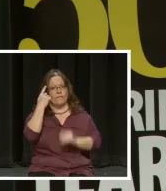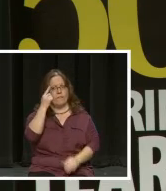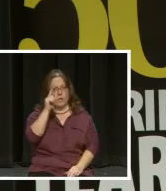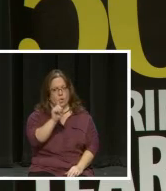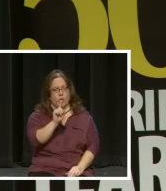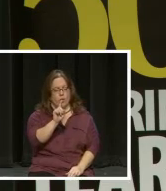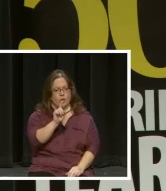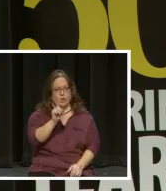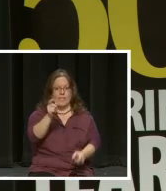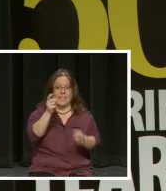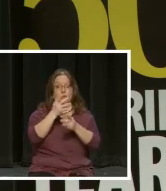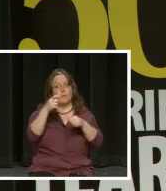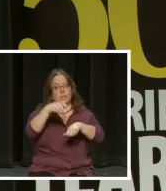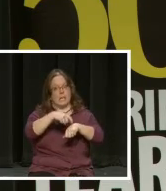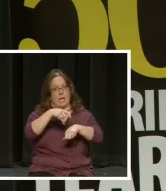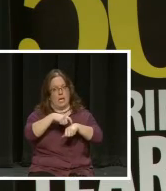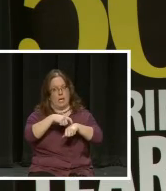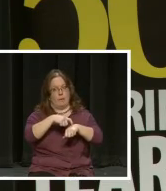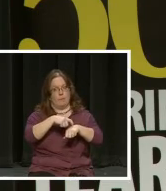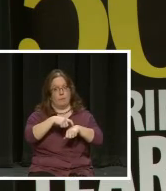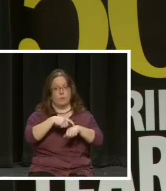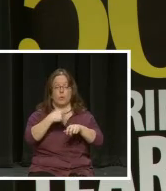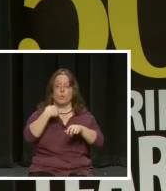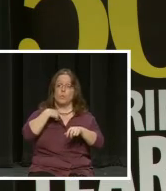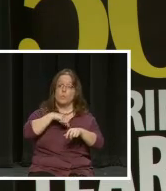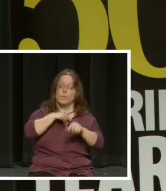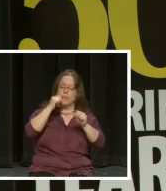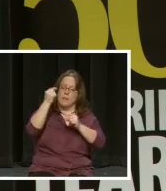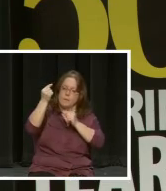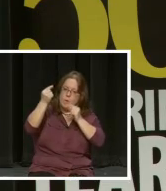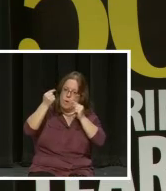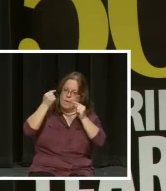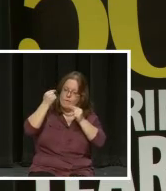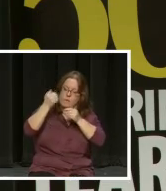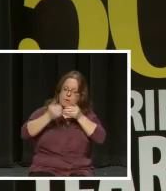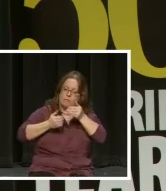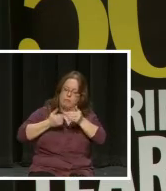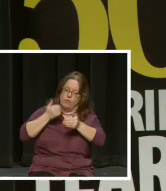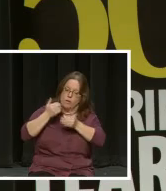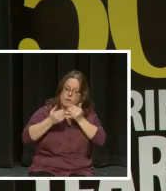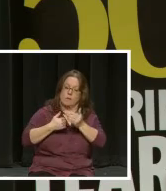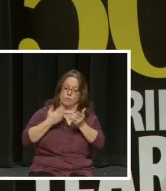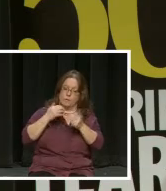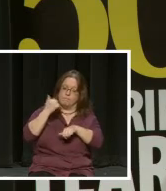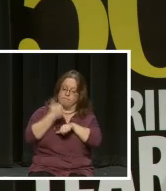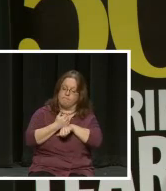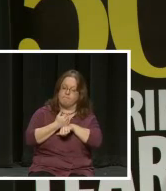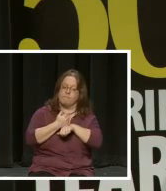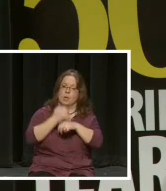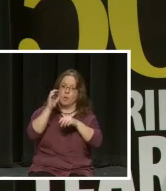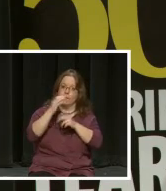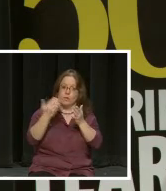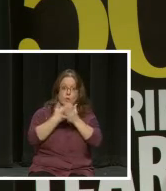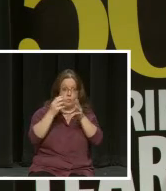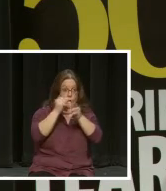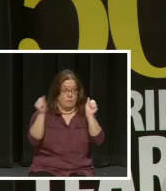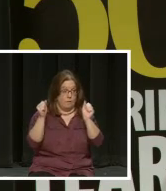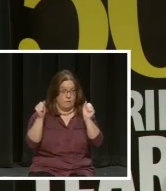that she gave us so much time because we could be very contemplative and thoughtful about the process that we went through looking for a new president.